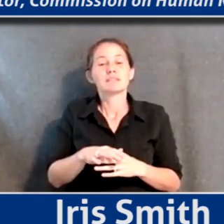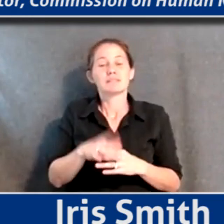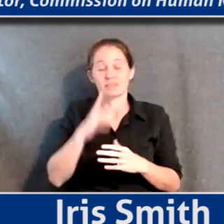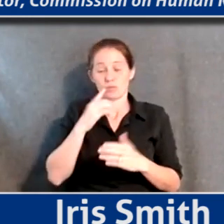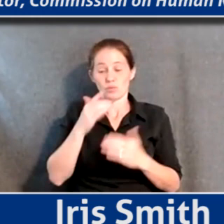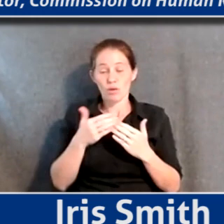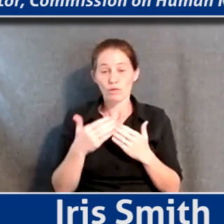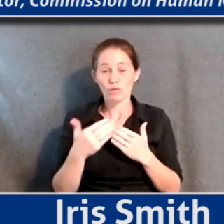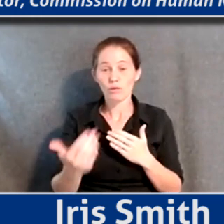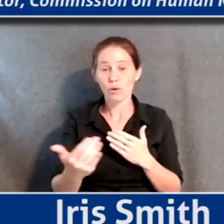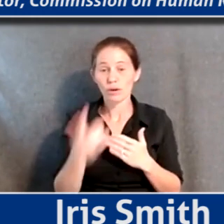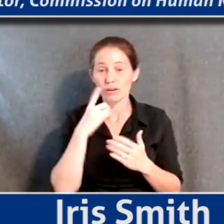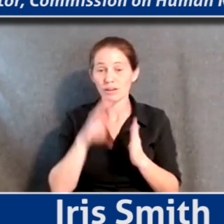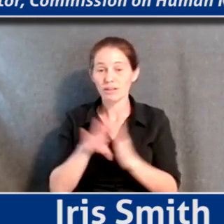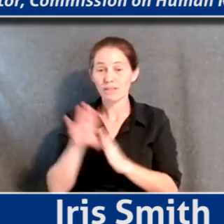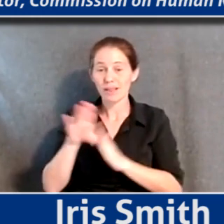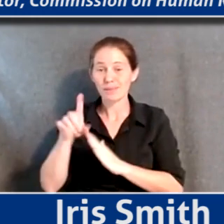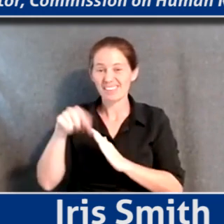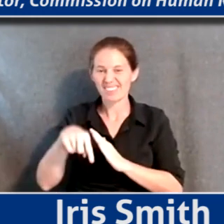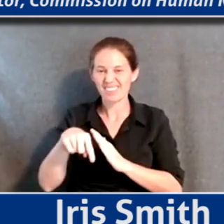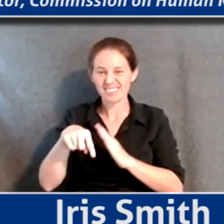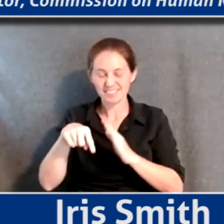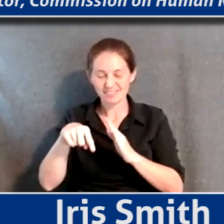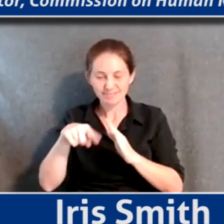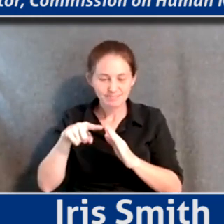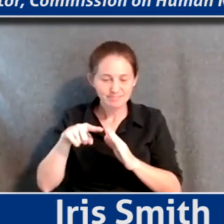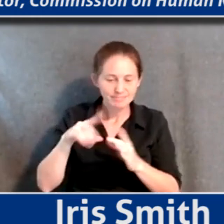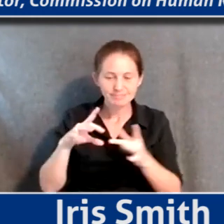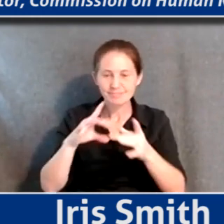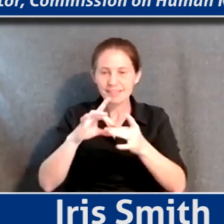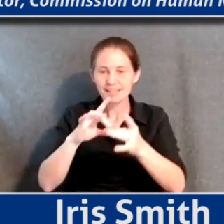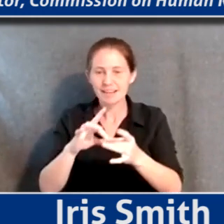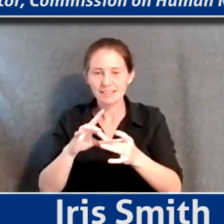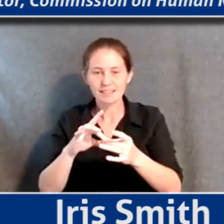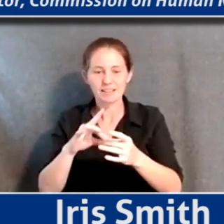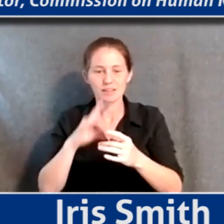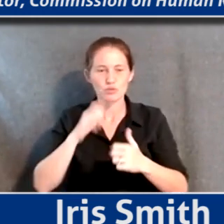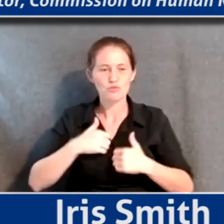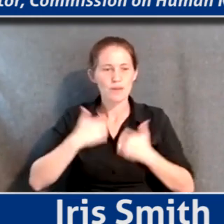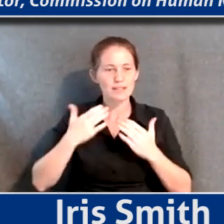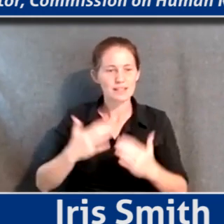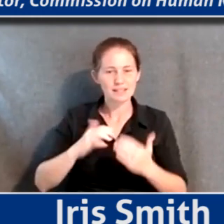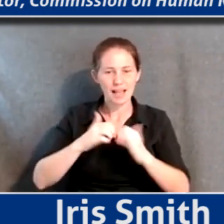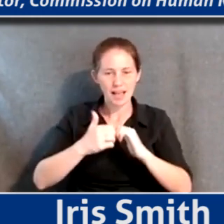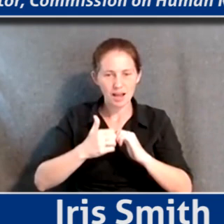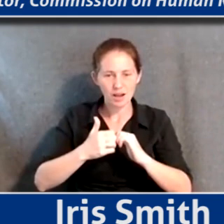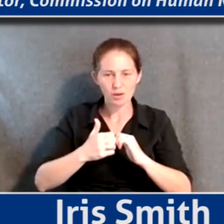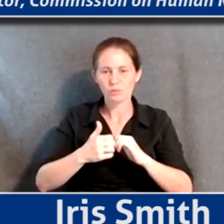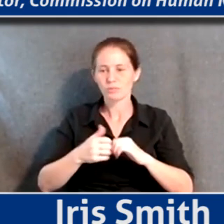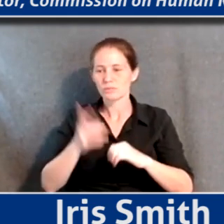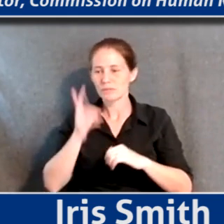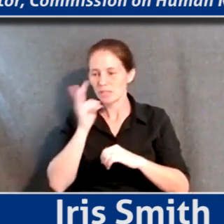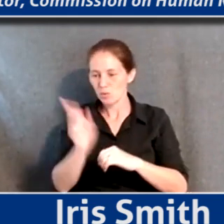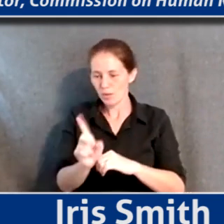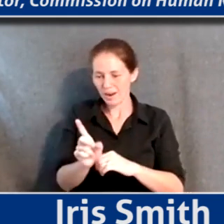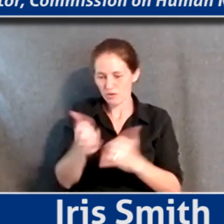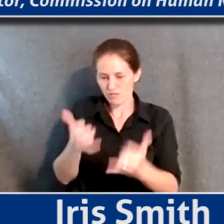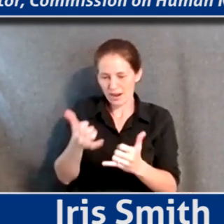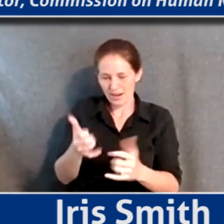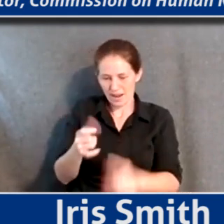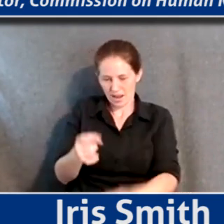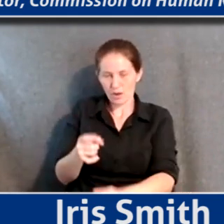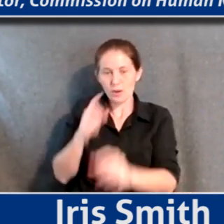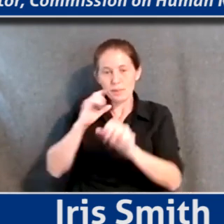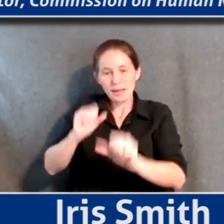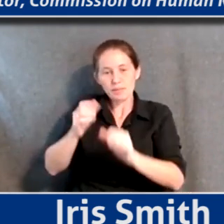forward in developing this framework and connecting with residents where they are, right where they are and being